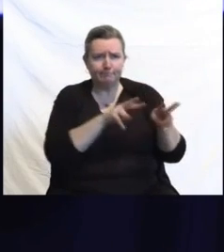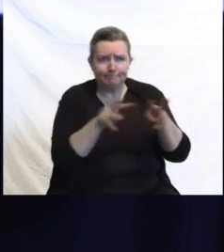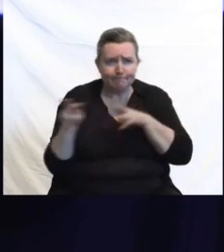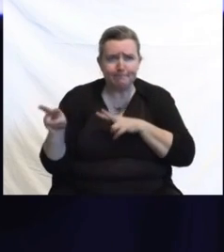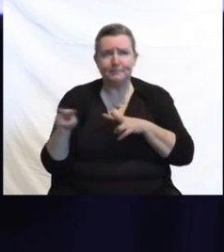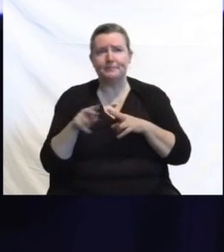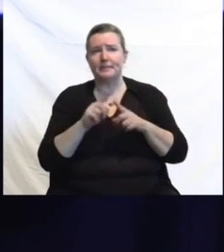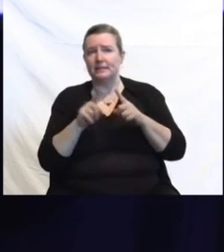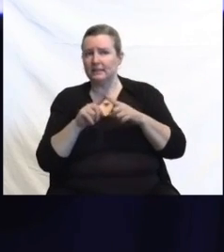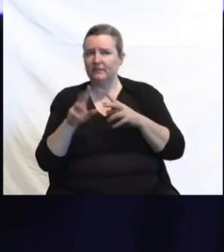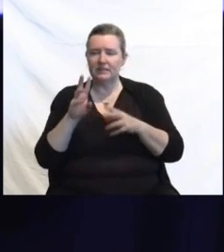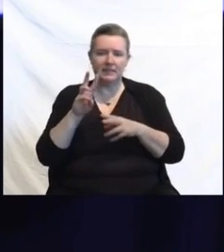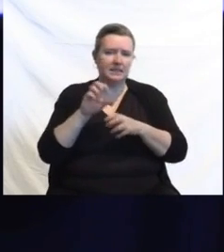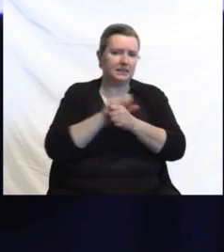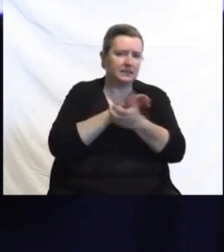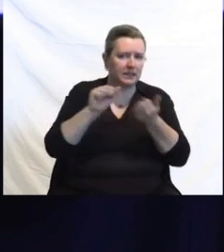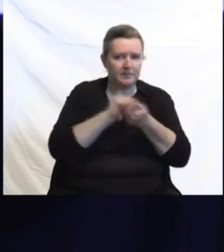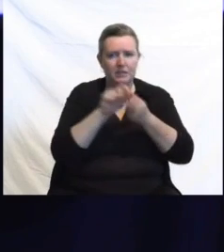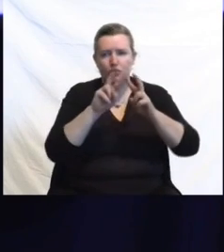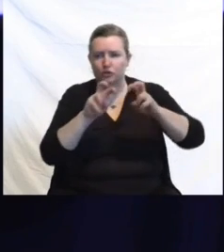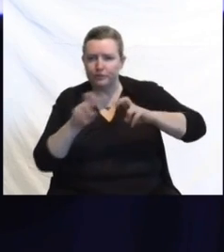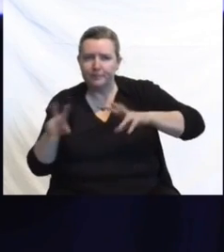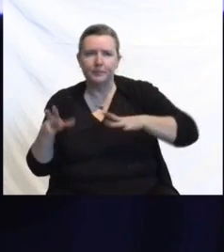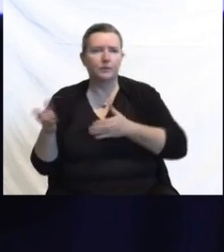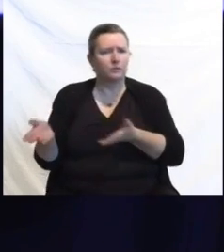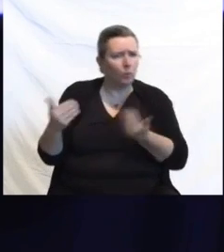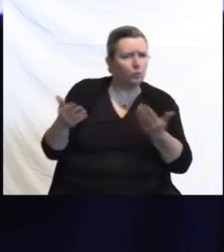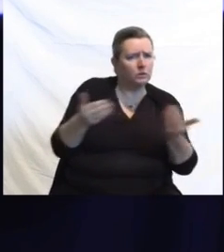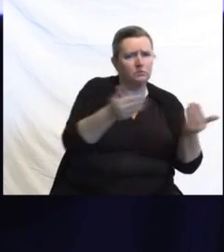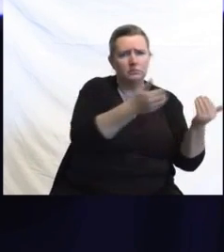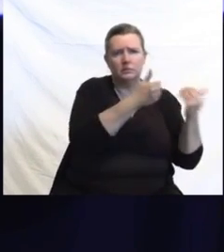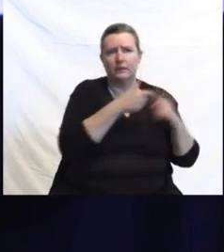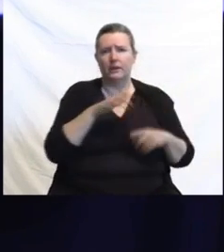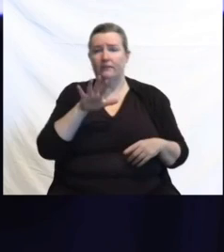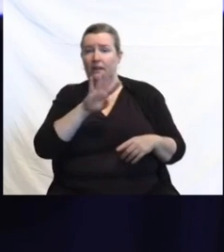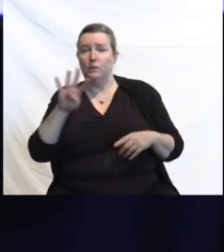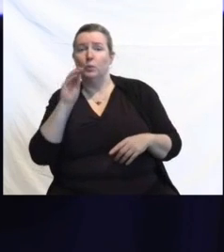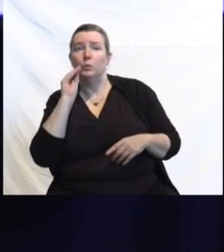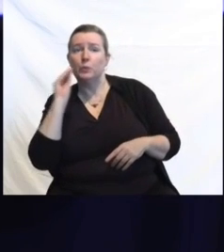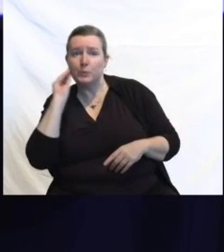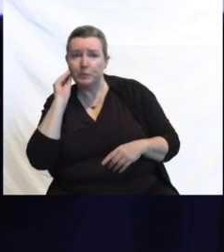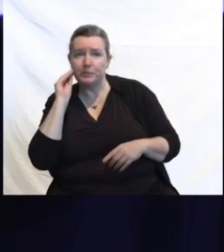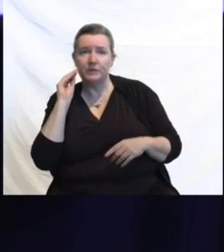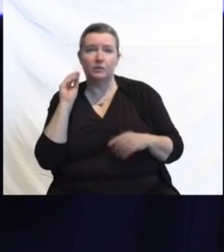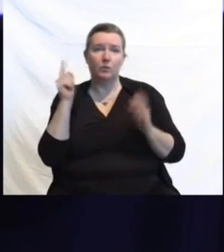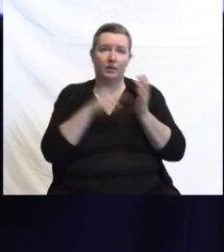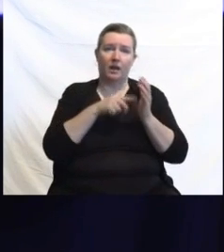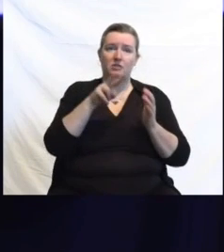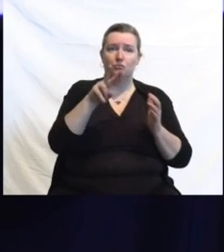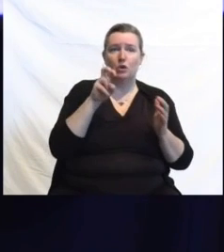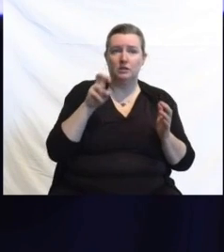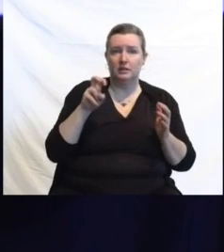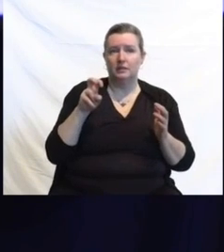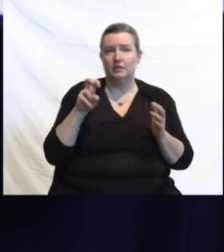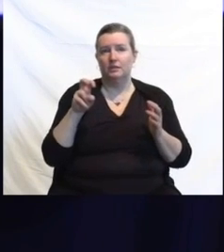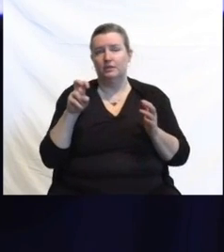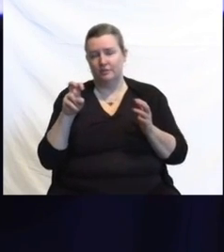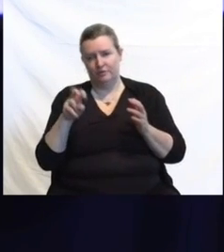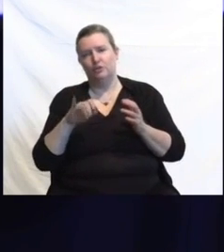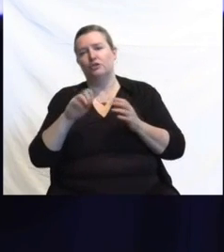They removed debris from 54 homes, which totaled over 1,200 cubic yards of debris. And they also did